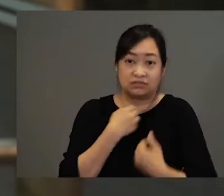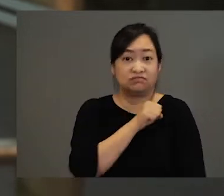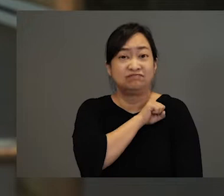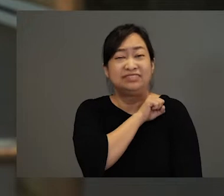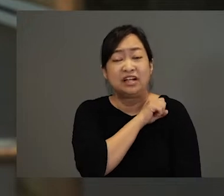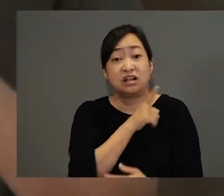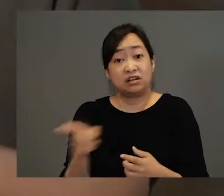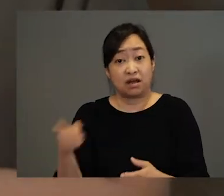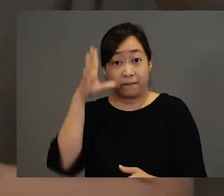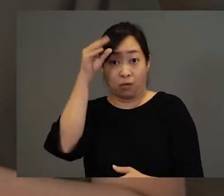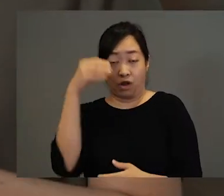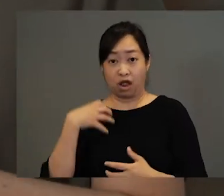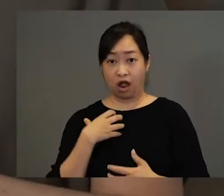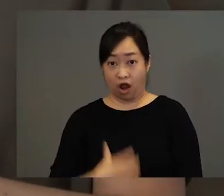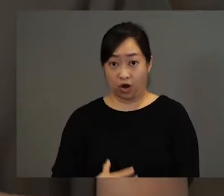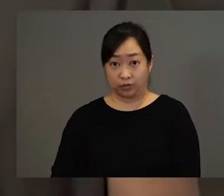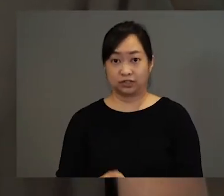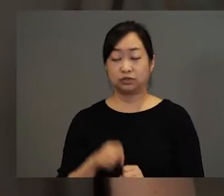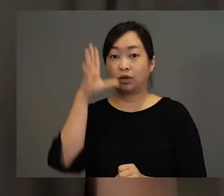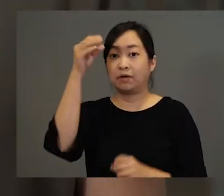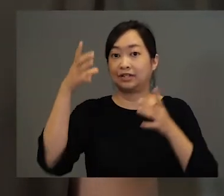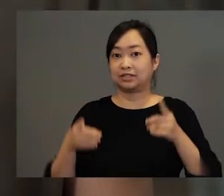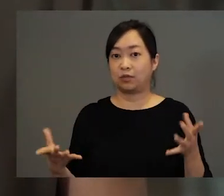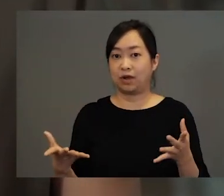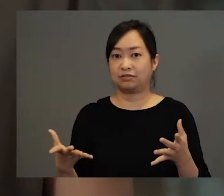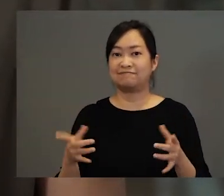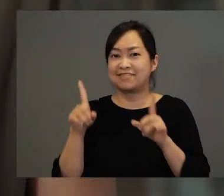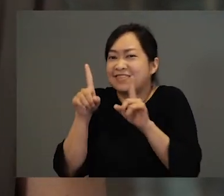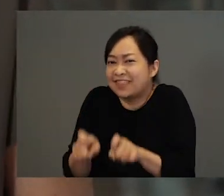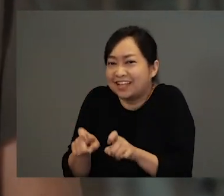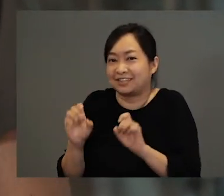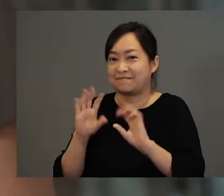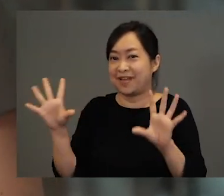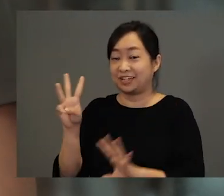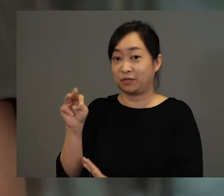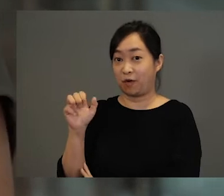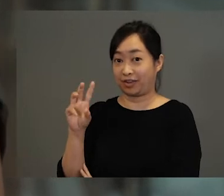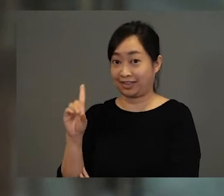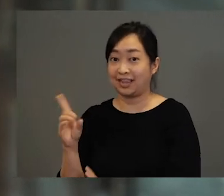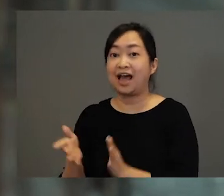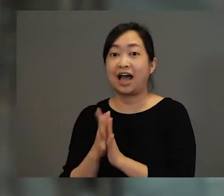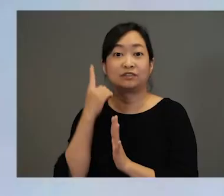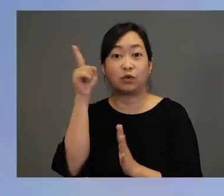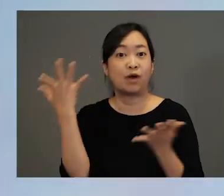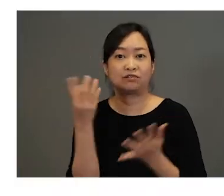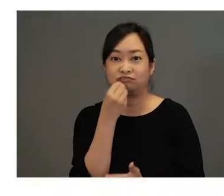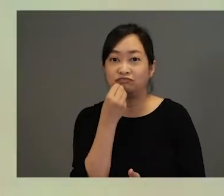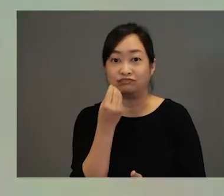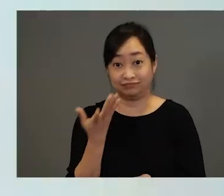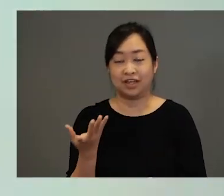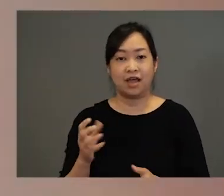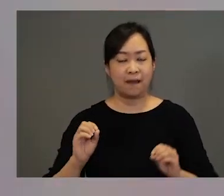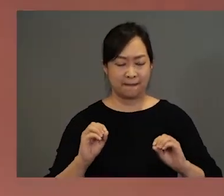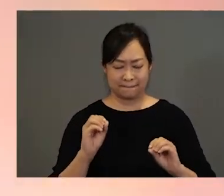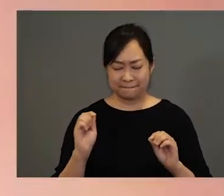hungry. And so the little boy decided he would test the magic wand and ask for something to eat. Magic